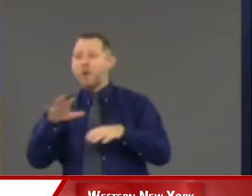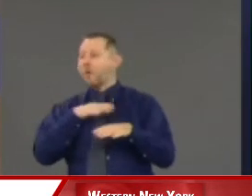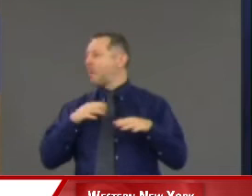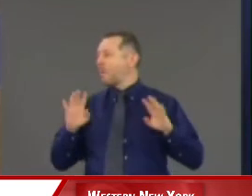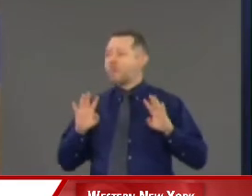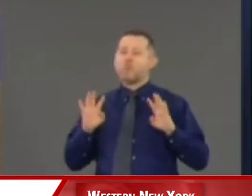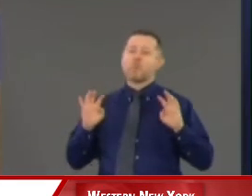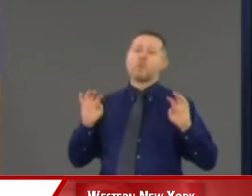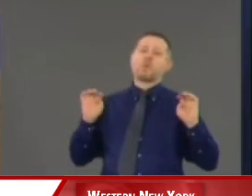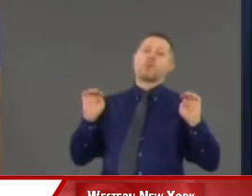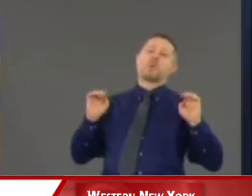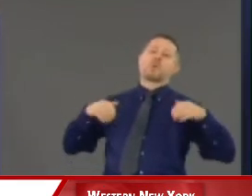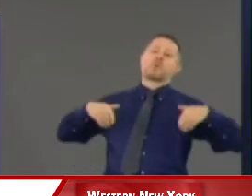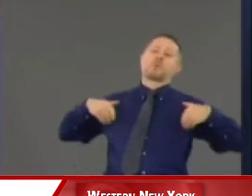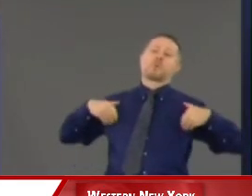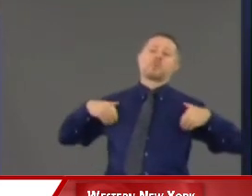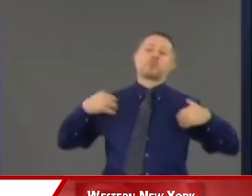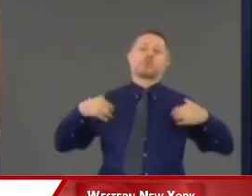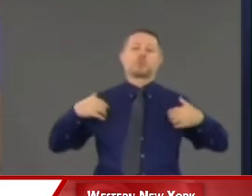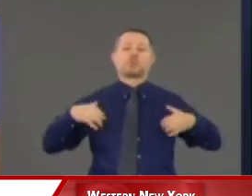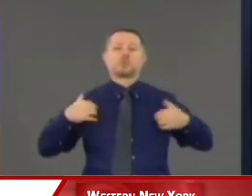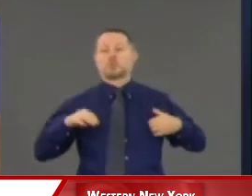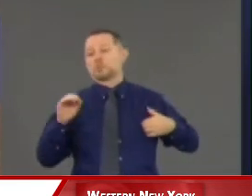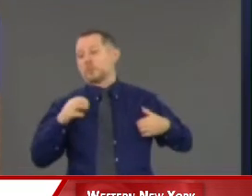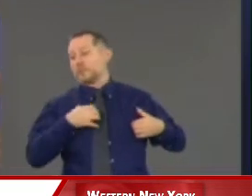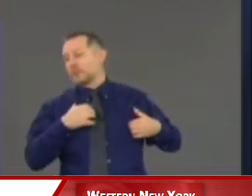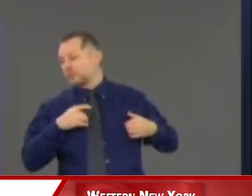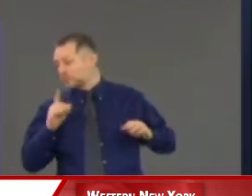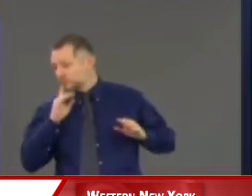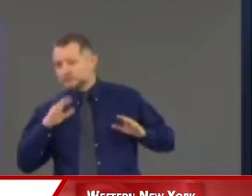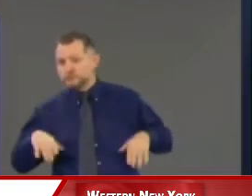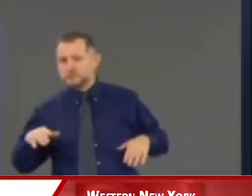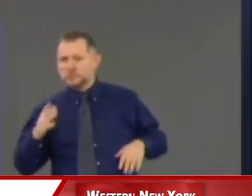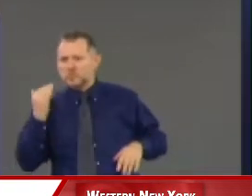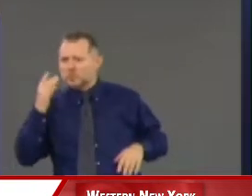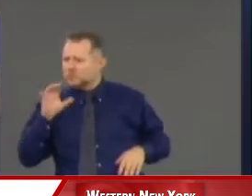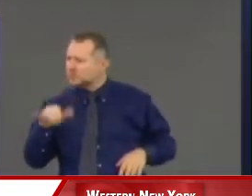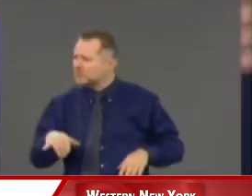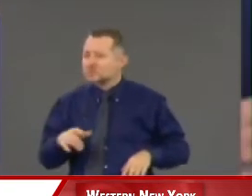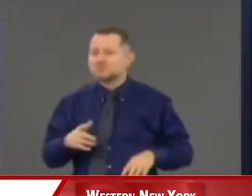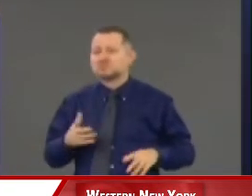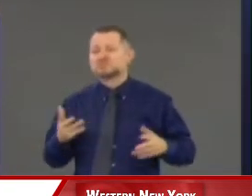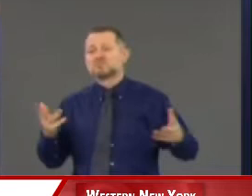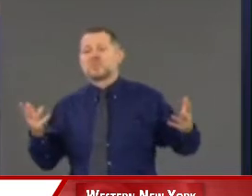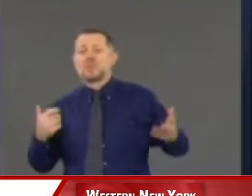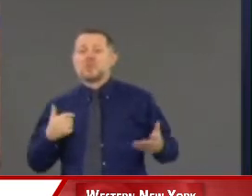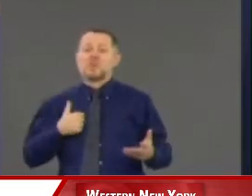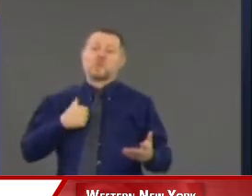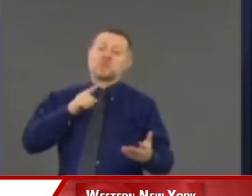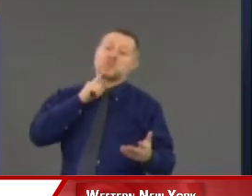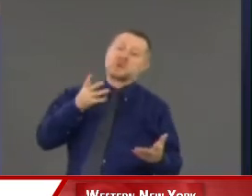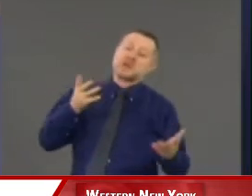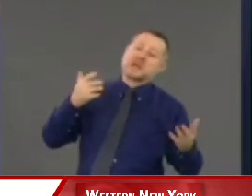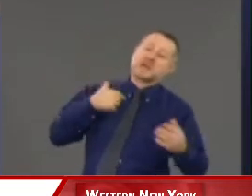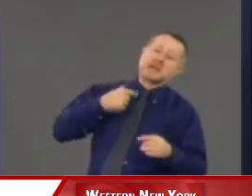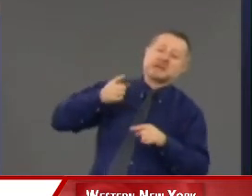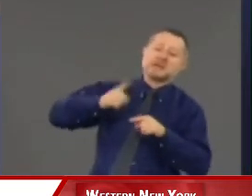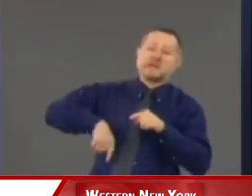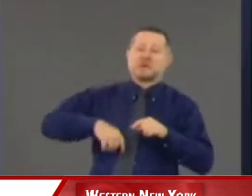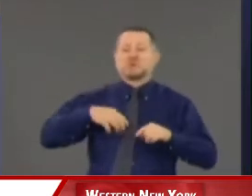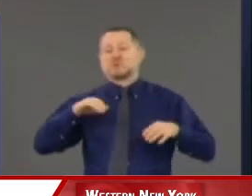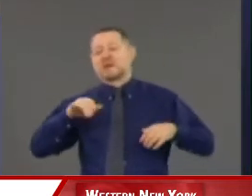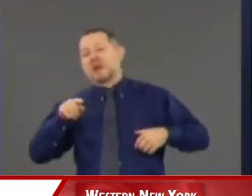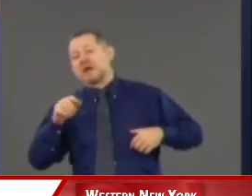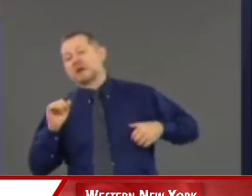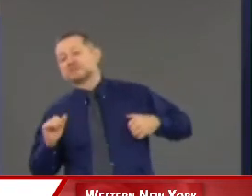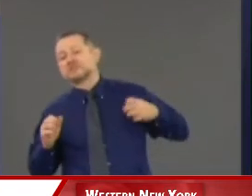don't get criticized. And when they say, well, why did you do this? Well, I wanted to, but I couldn't because... So I look for